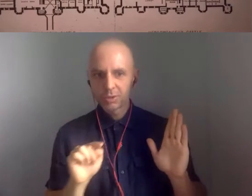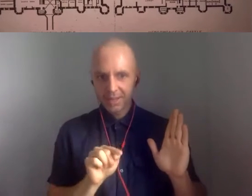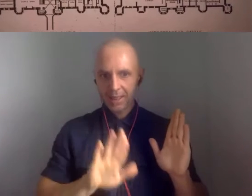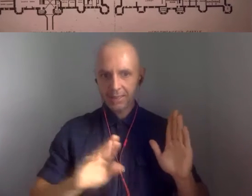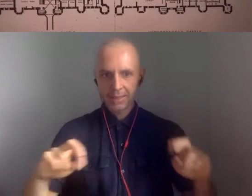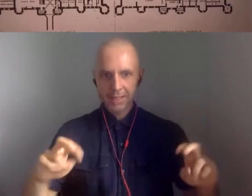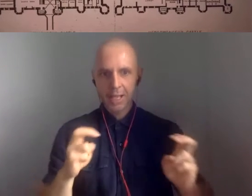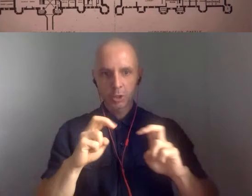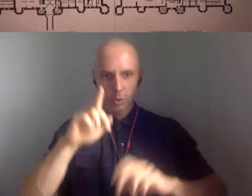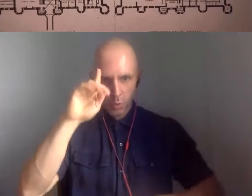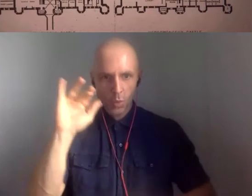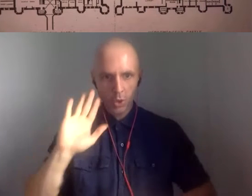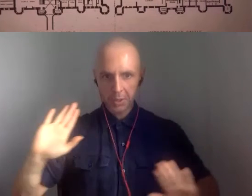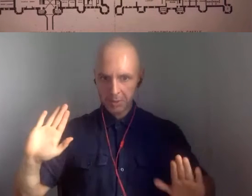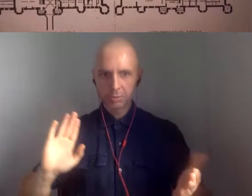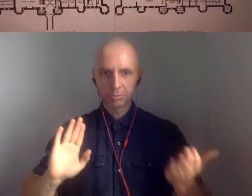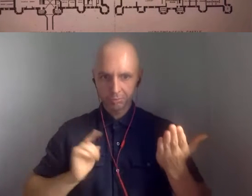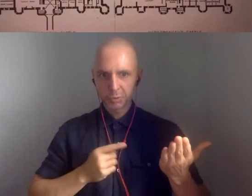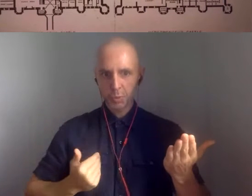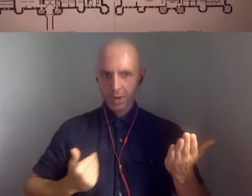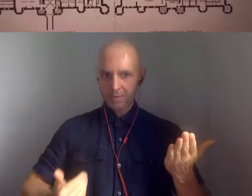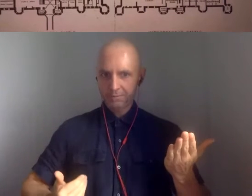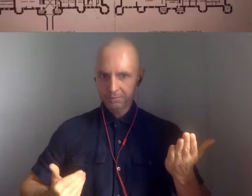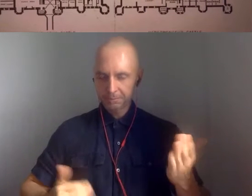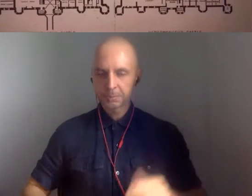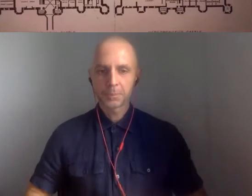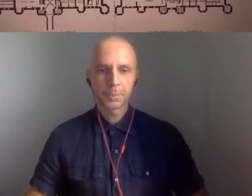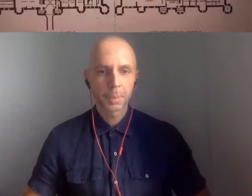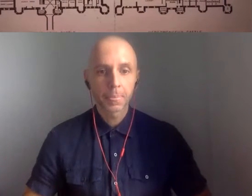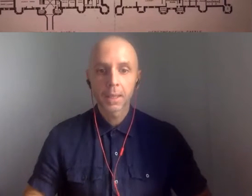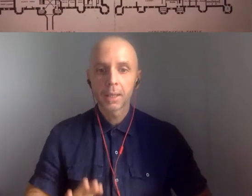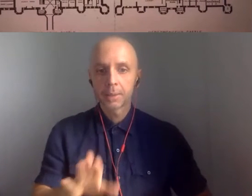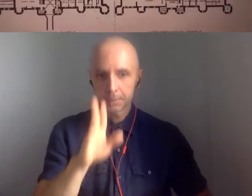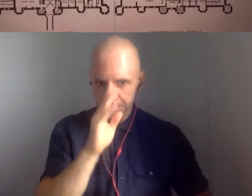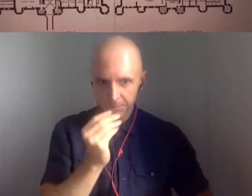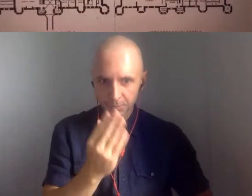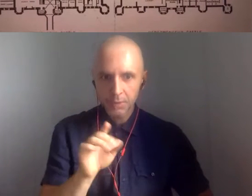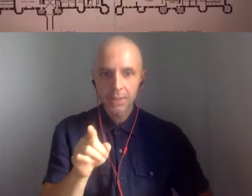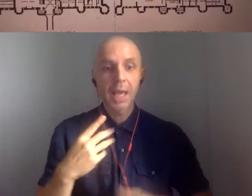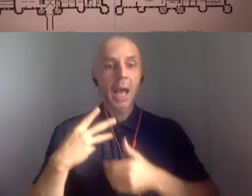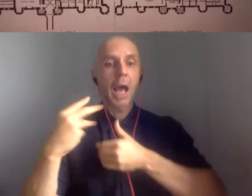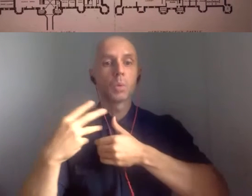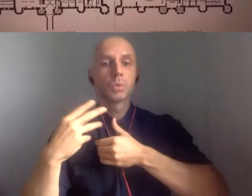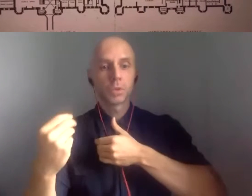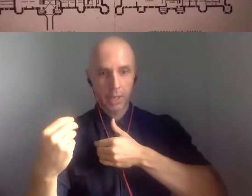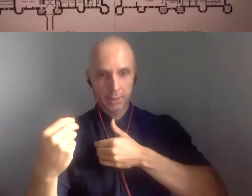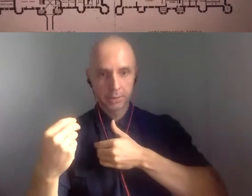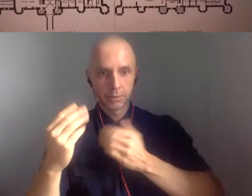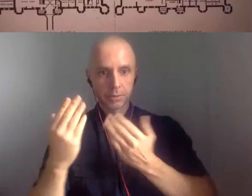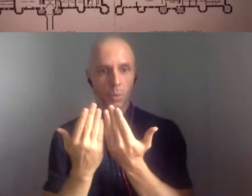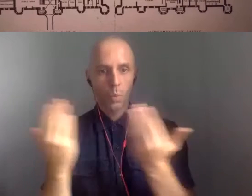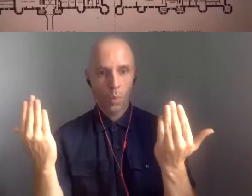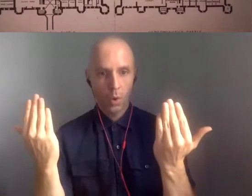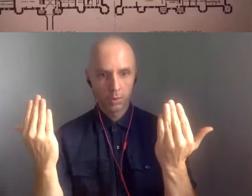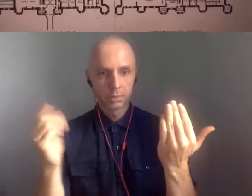Now one of the first things to notice, the outside walls, the curtain walls, which we today use